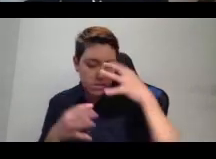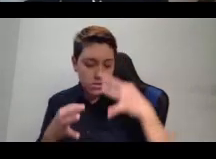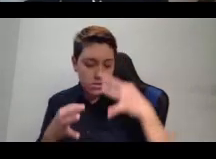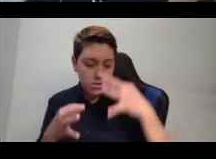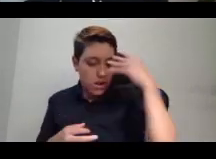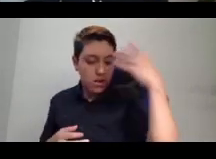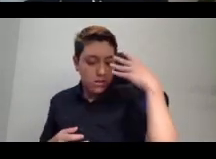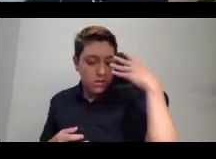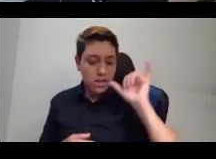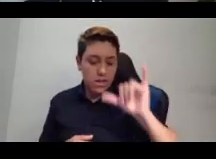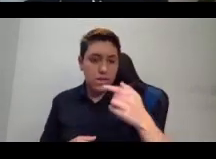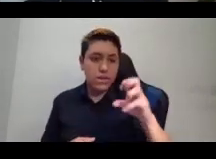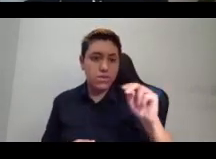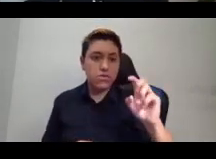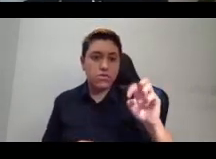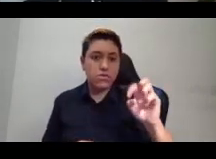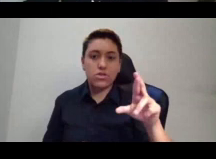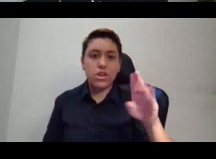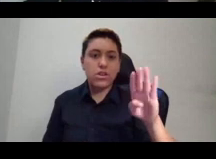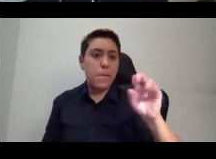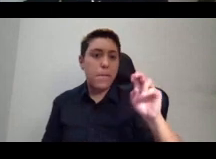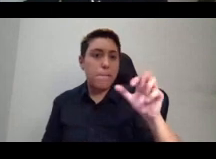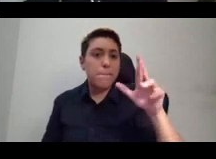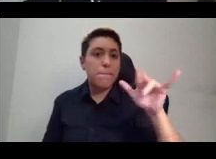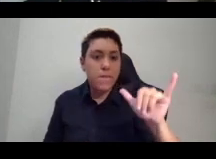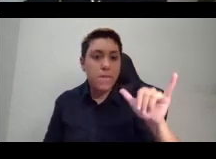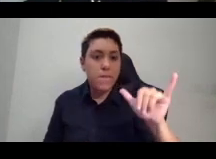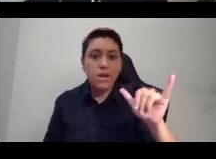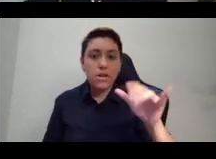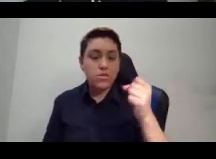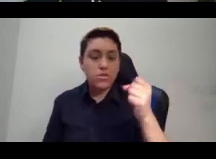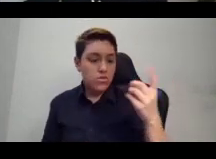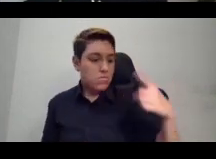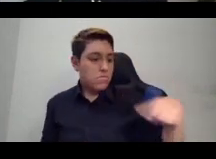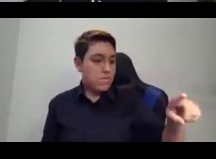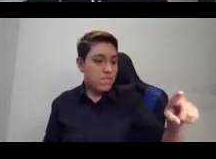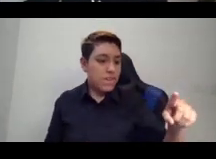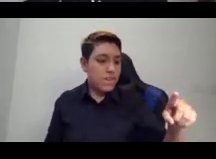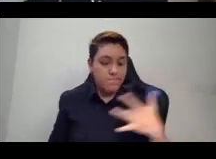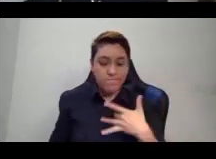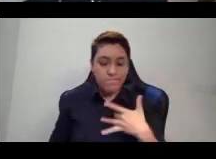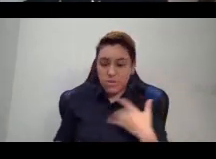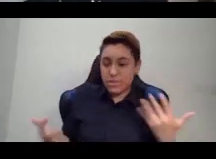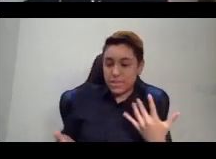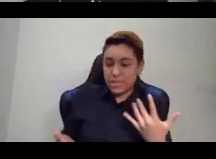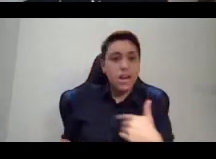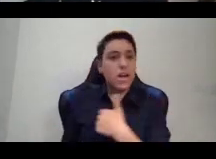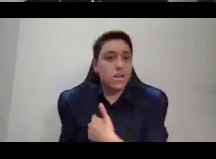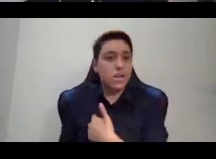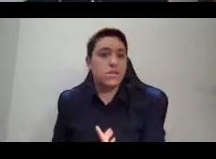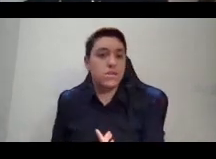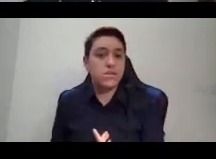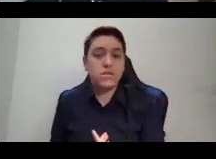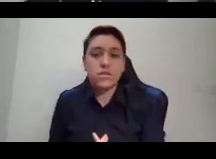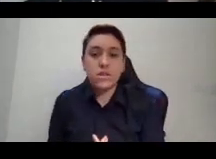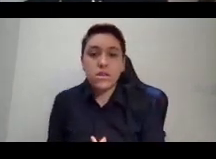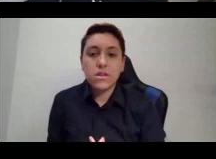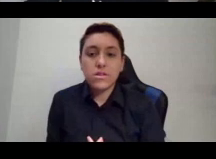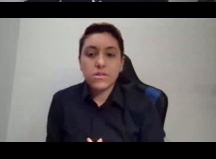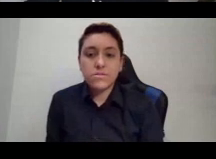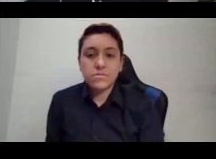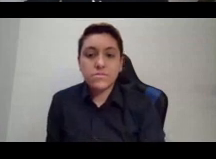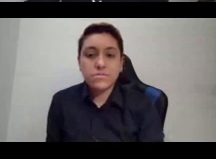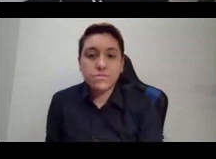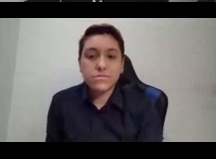offered to us as the main choice through which we are able to reproduce the generations that come